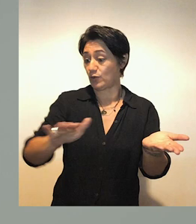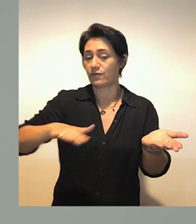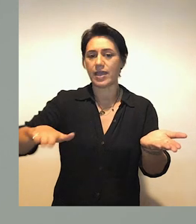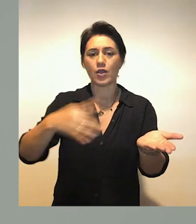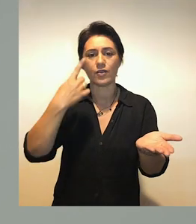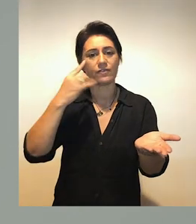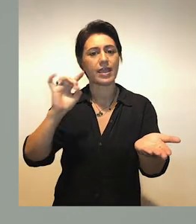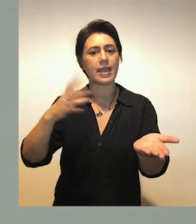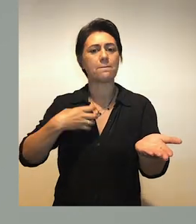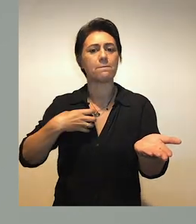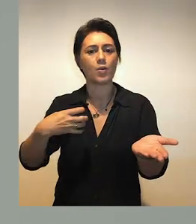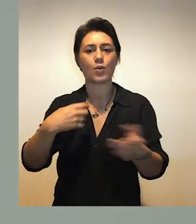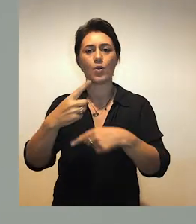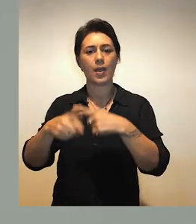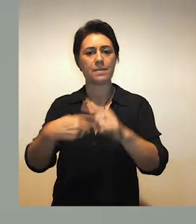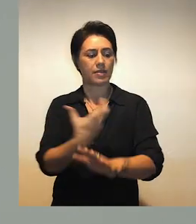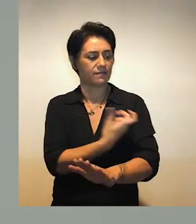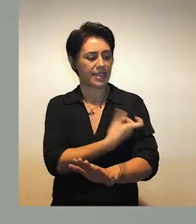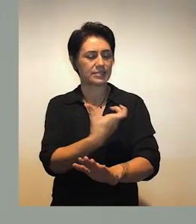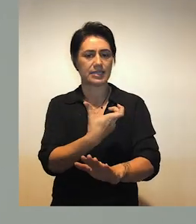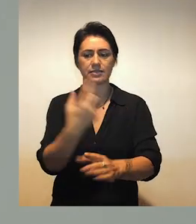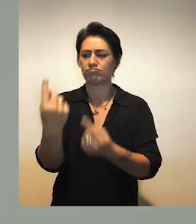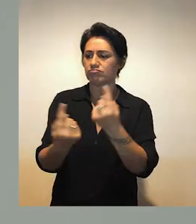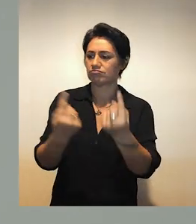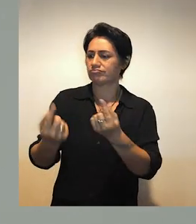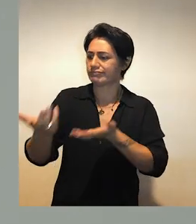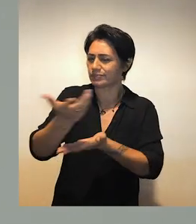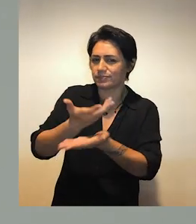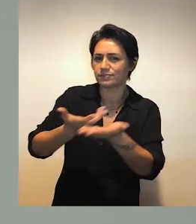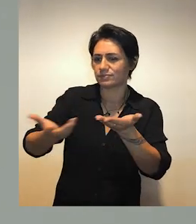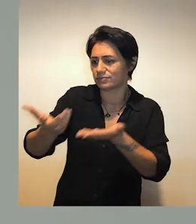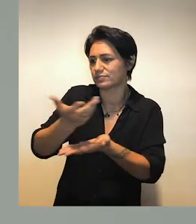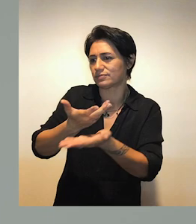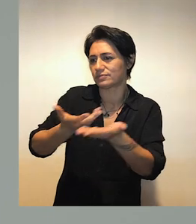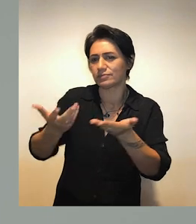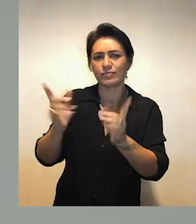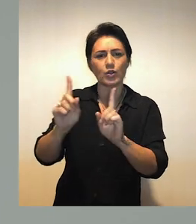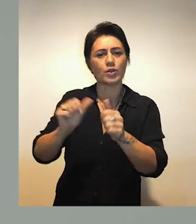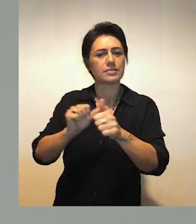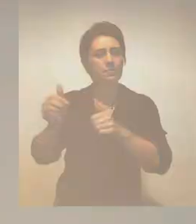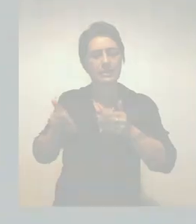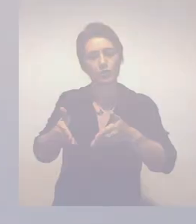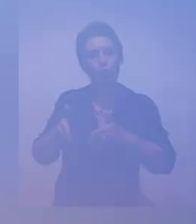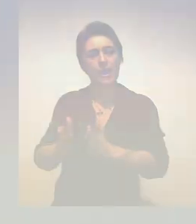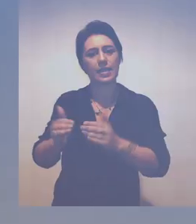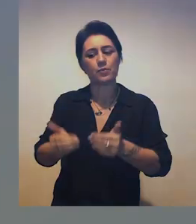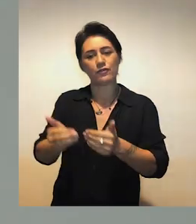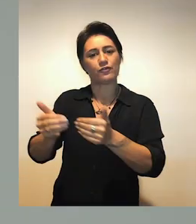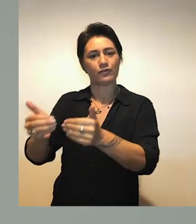about the vaccine and to corero with each other about your best actions going forward.